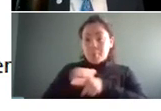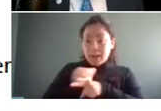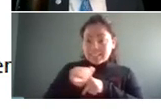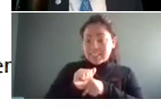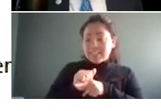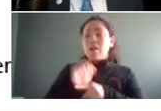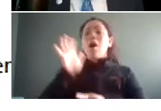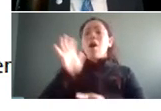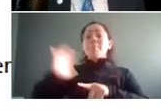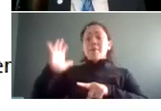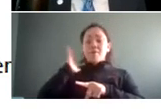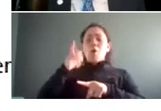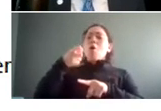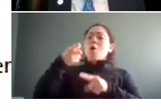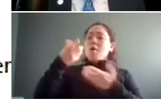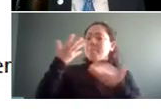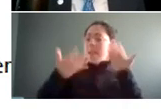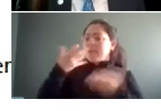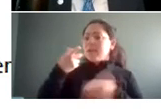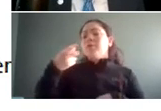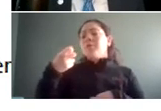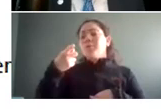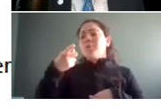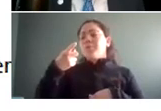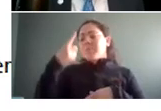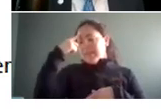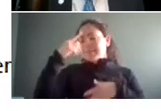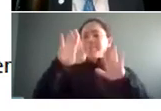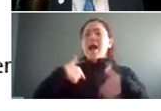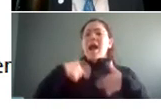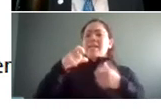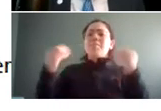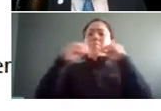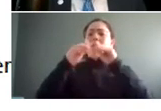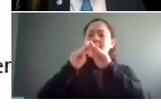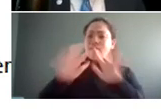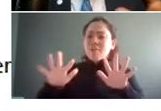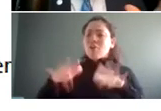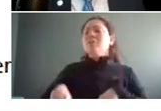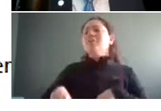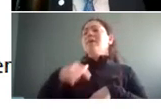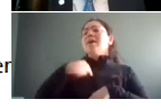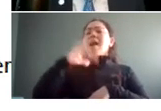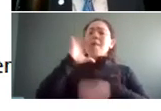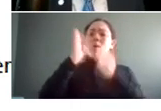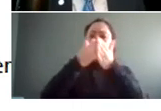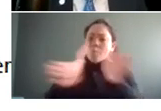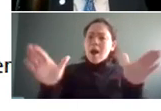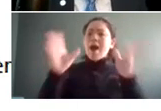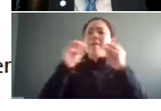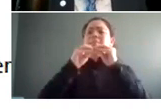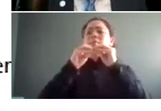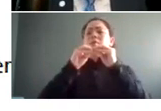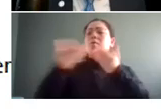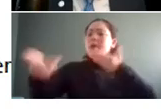uh in the past year or so that you've determined that you're going to be more um you're going to cast the bigger net you're going to get more